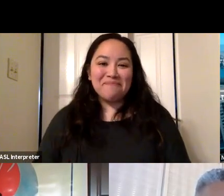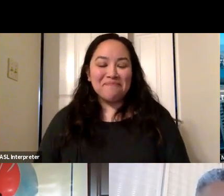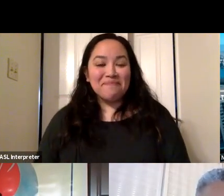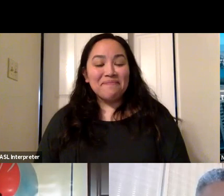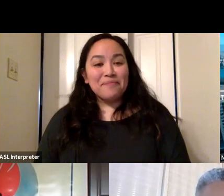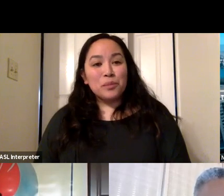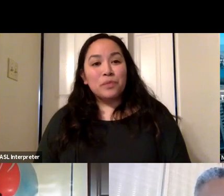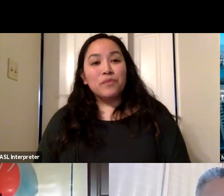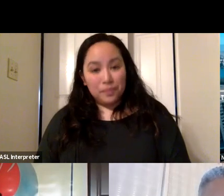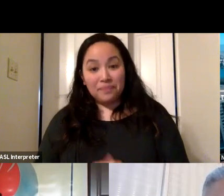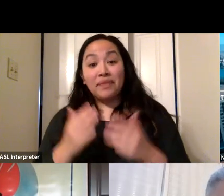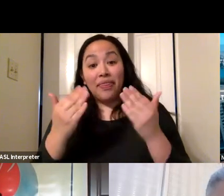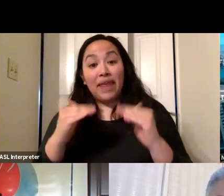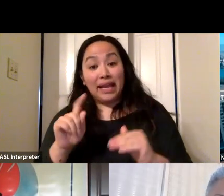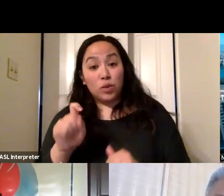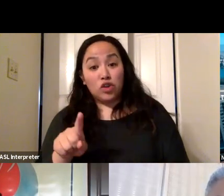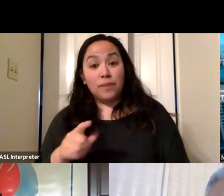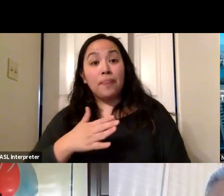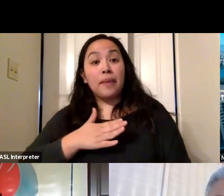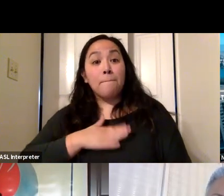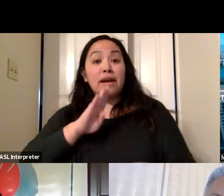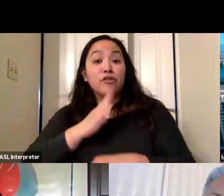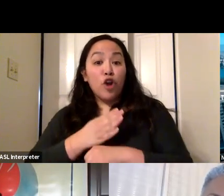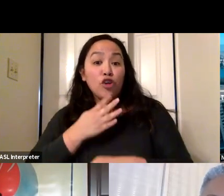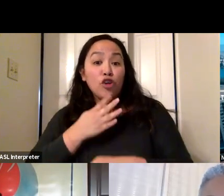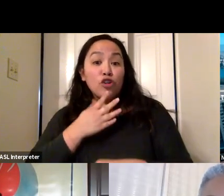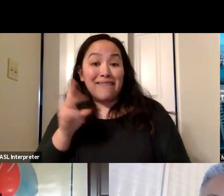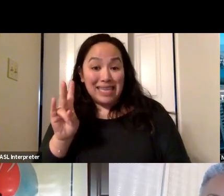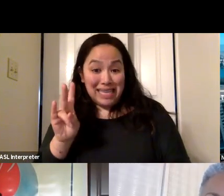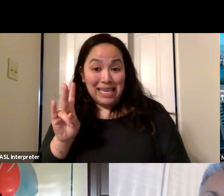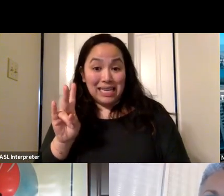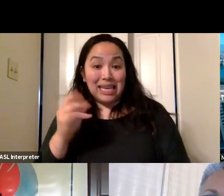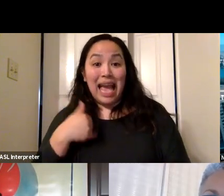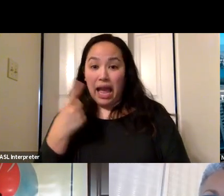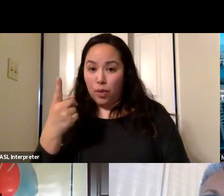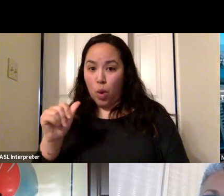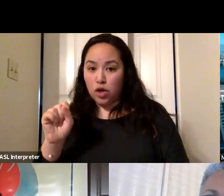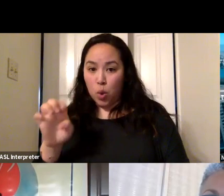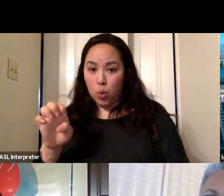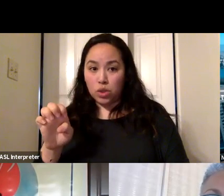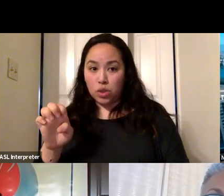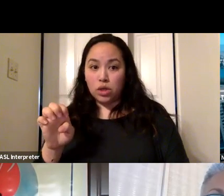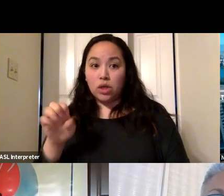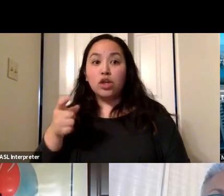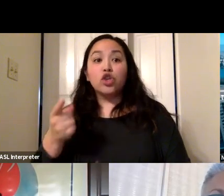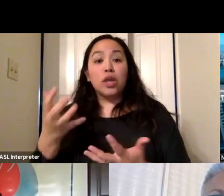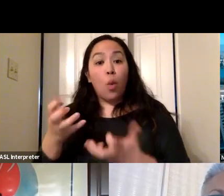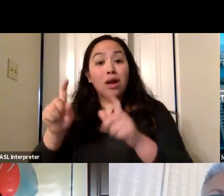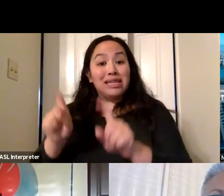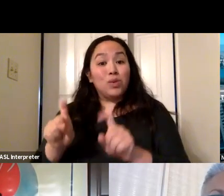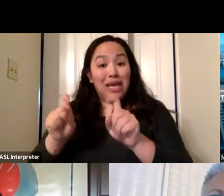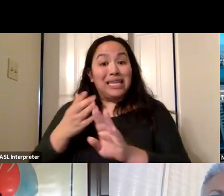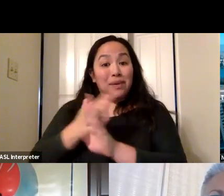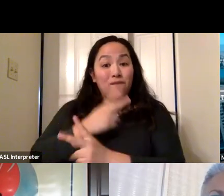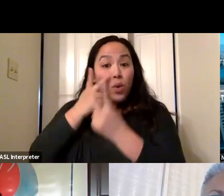Okay, next question. My daughter, who's 17, got vaccinated with one dose and she wants to be tested before visiting